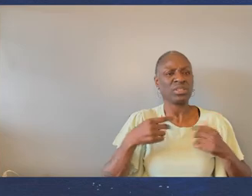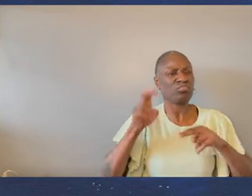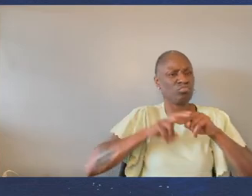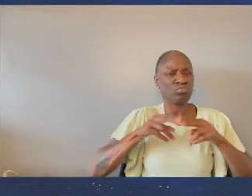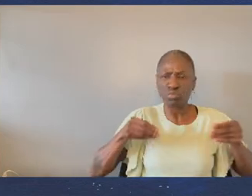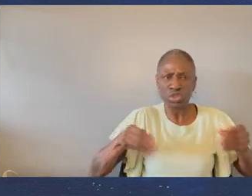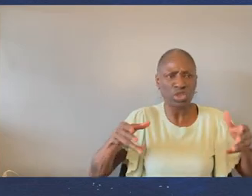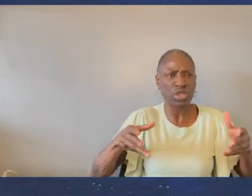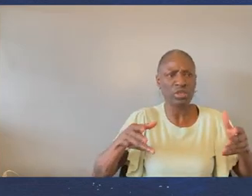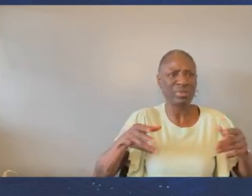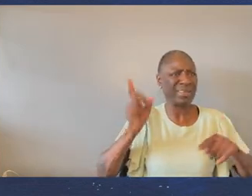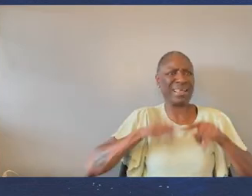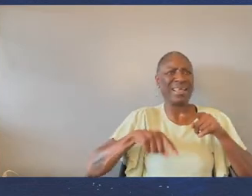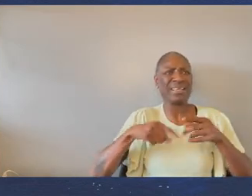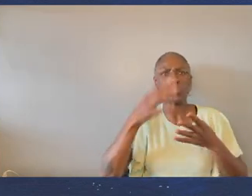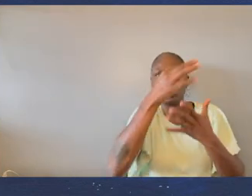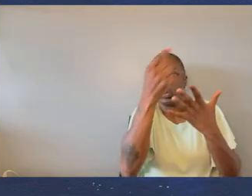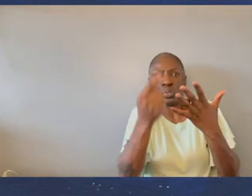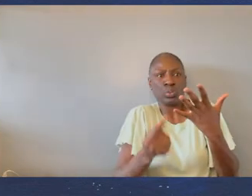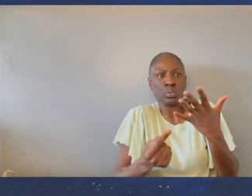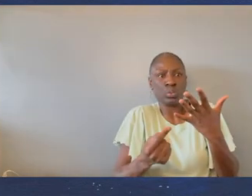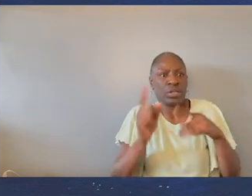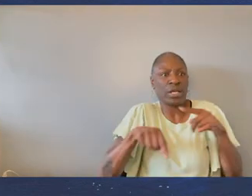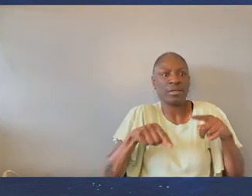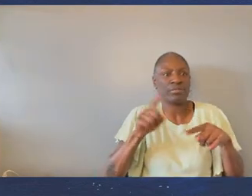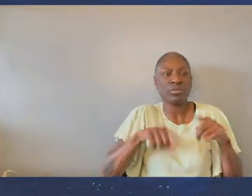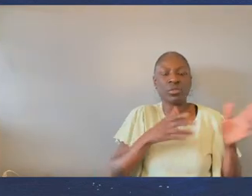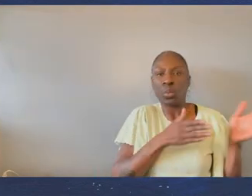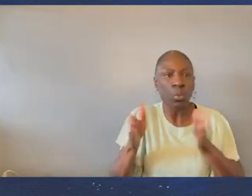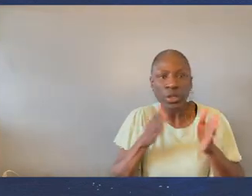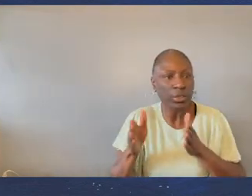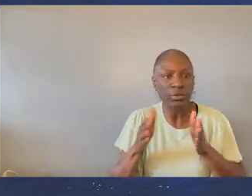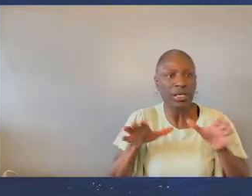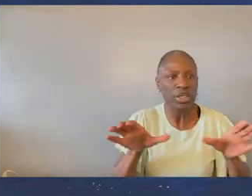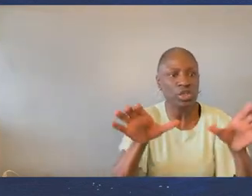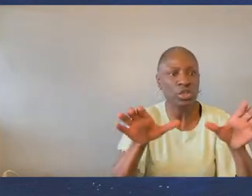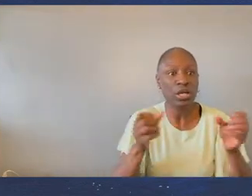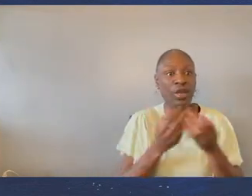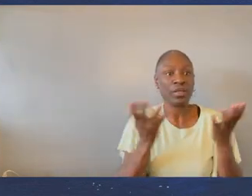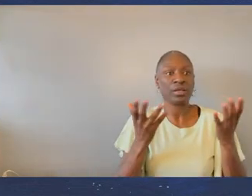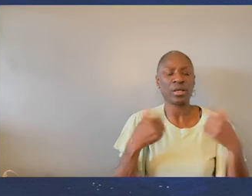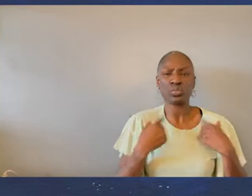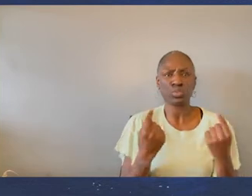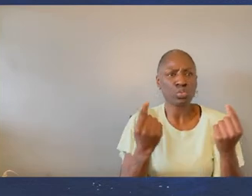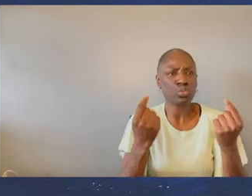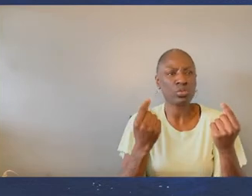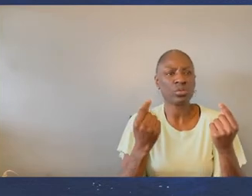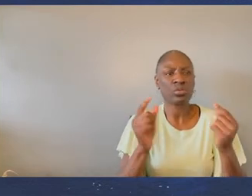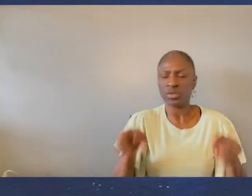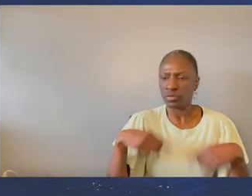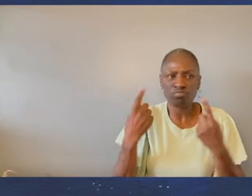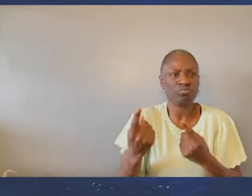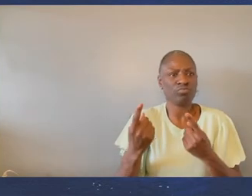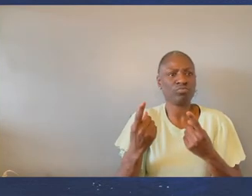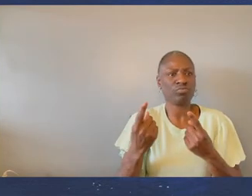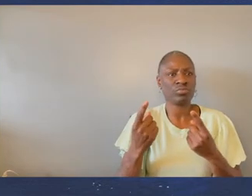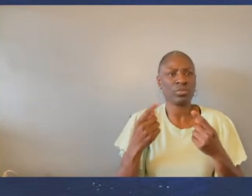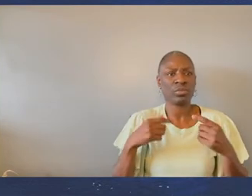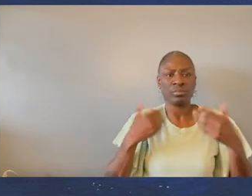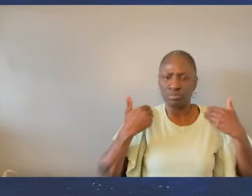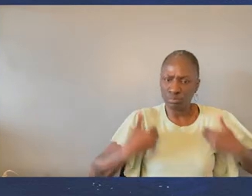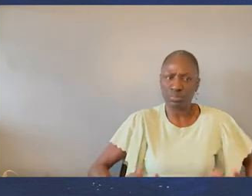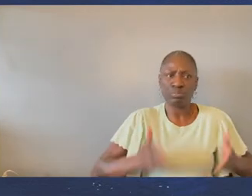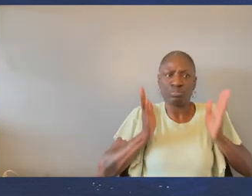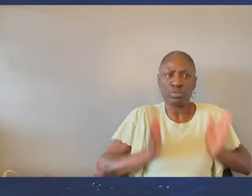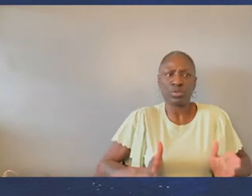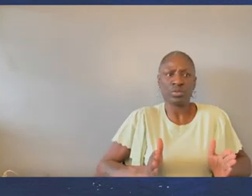a wheelchair, I can't do this thing, or I can't organize an action. Everything I've ever did as a disabled person